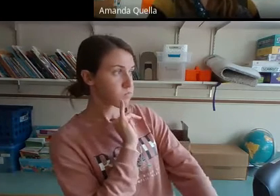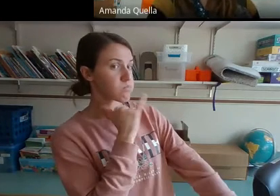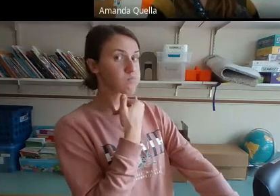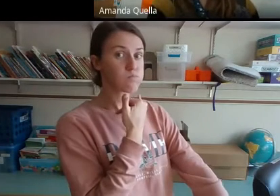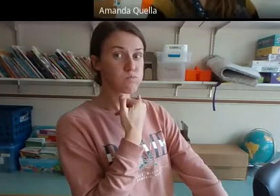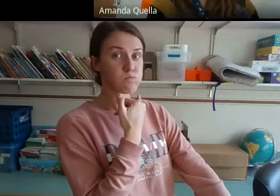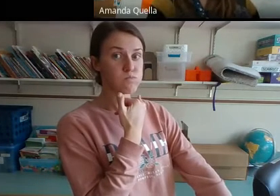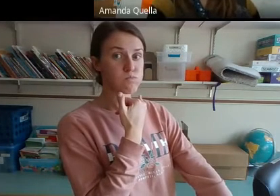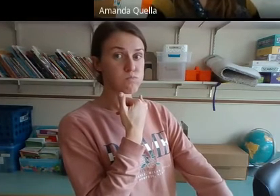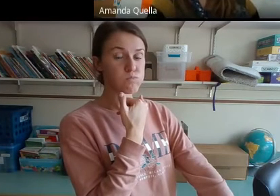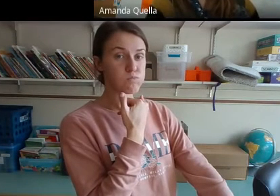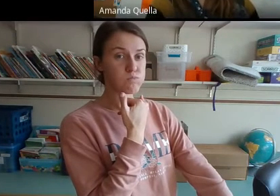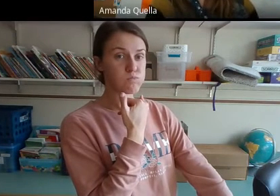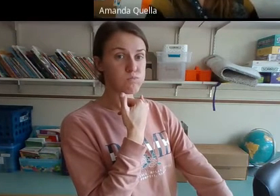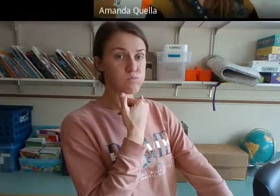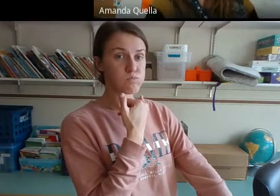face.